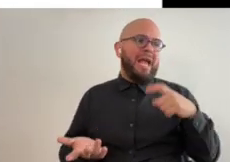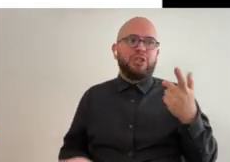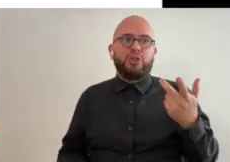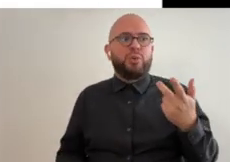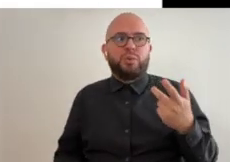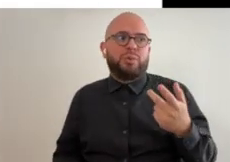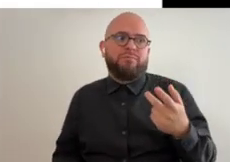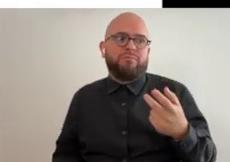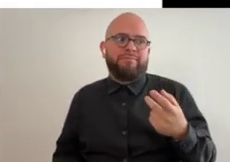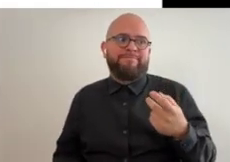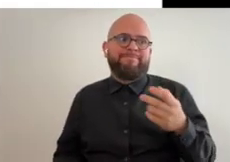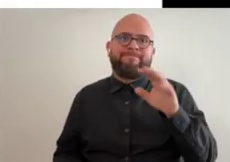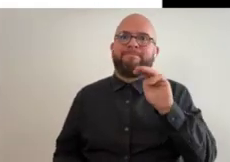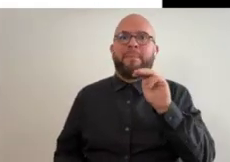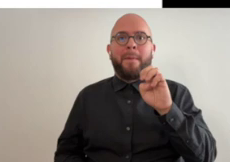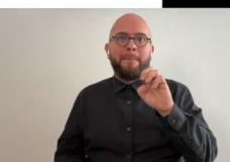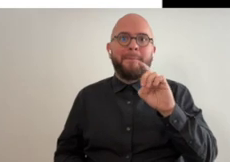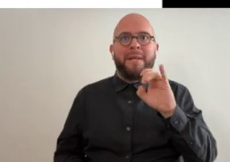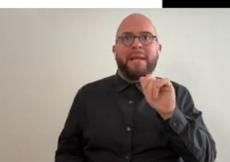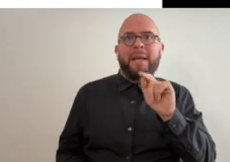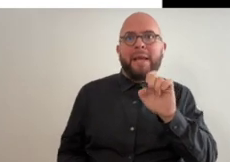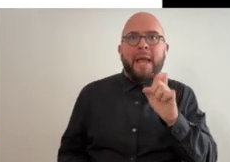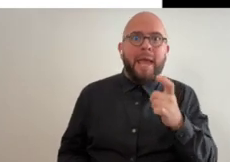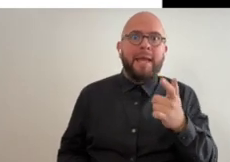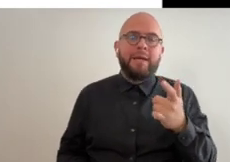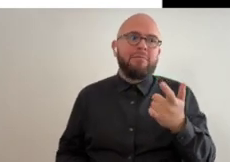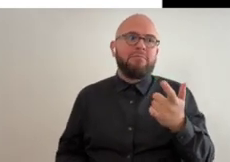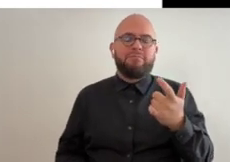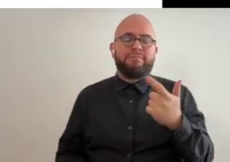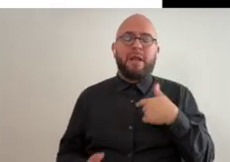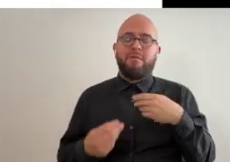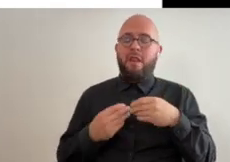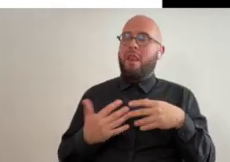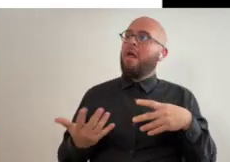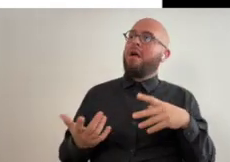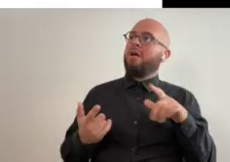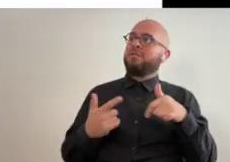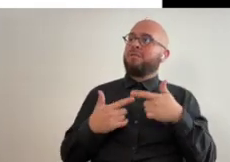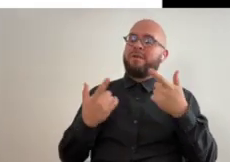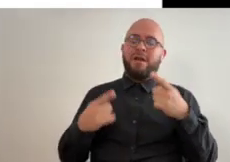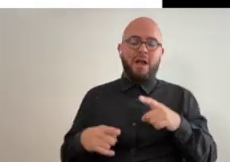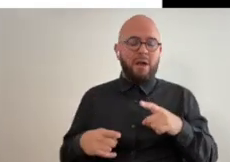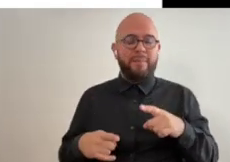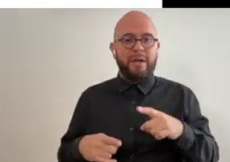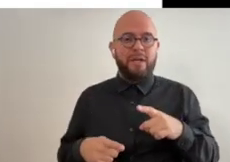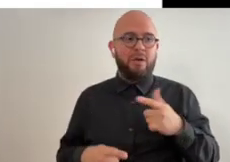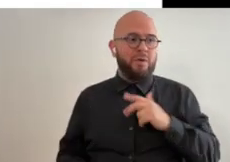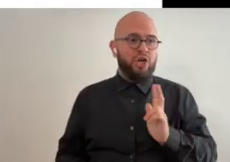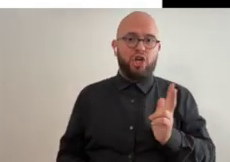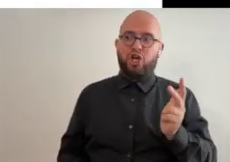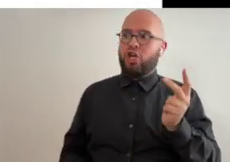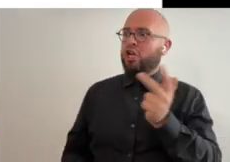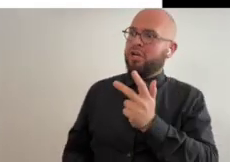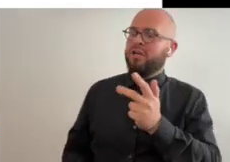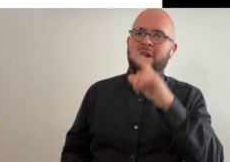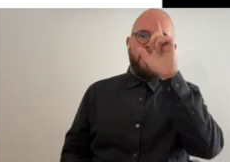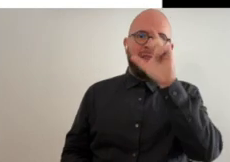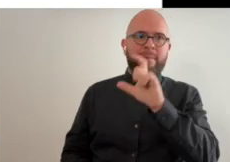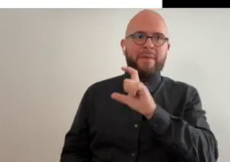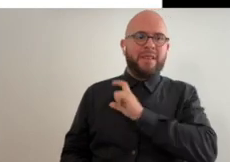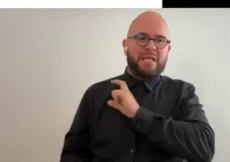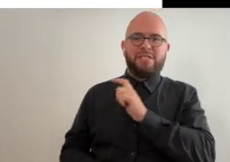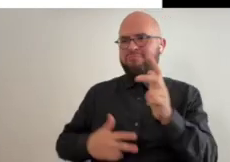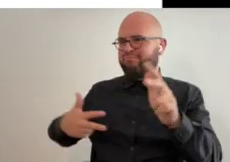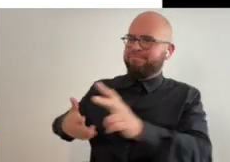just like i have to medicate um you know we got lost and the minute we turned onto the street